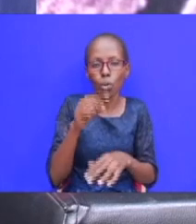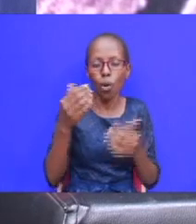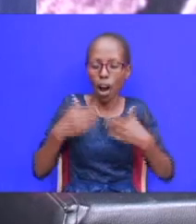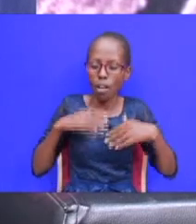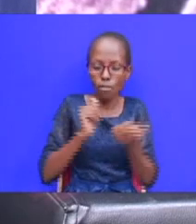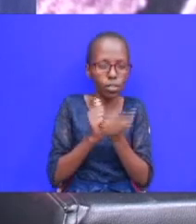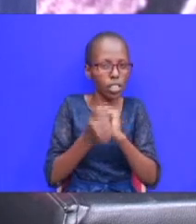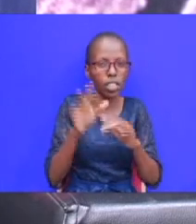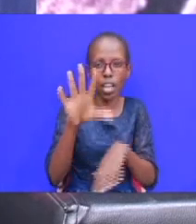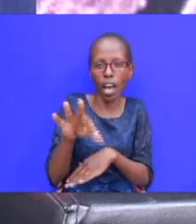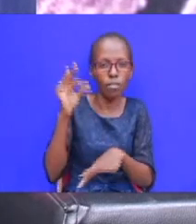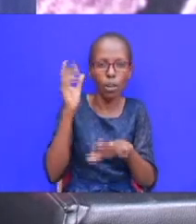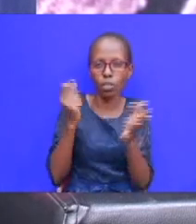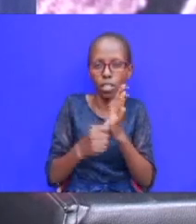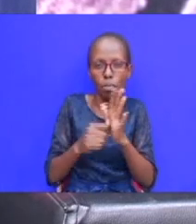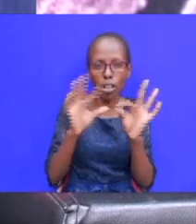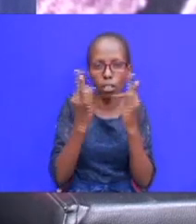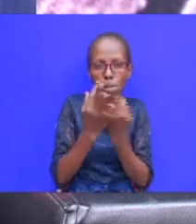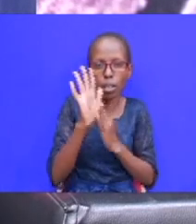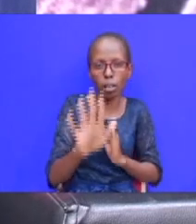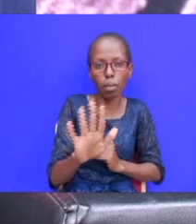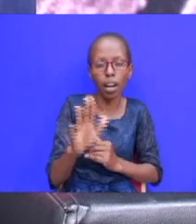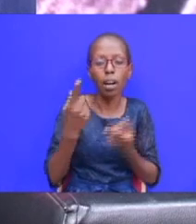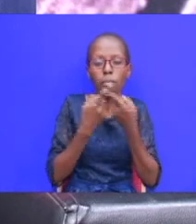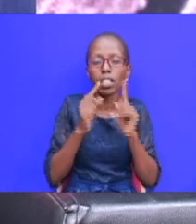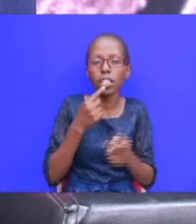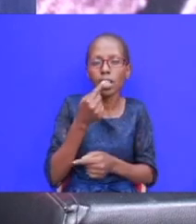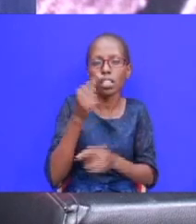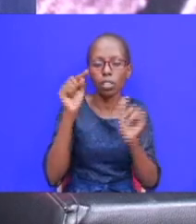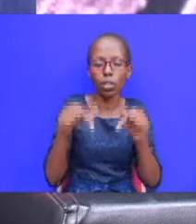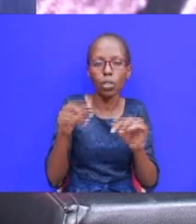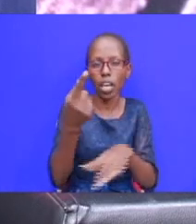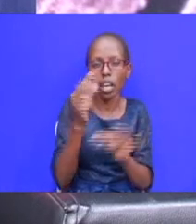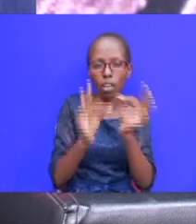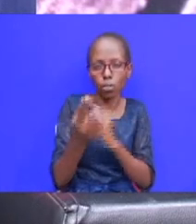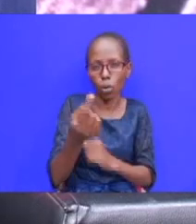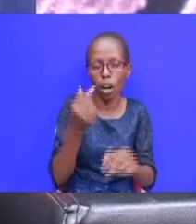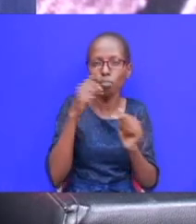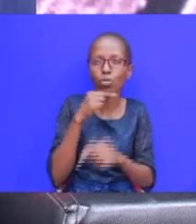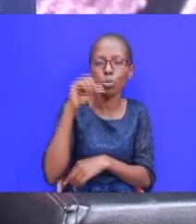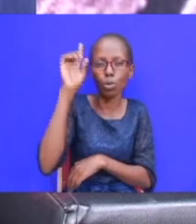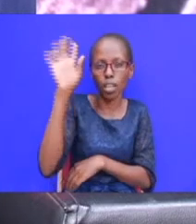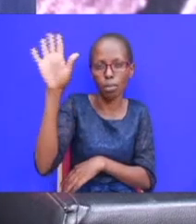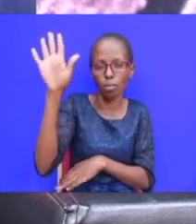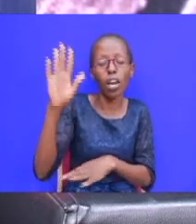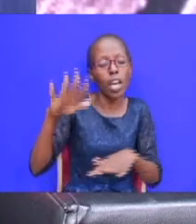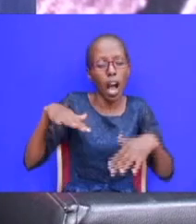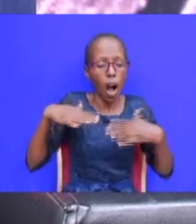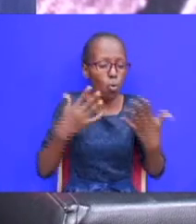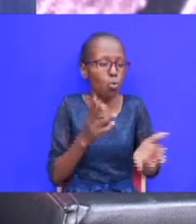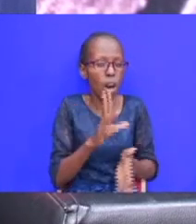changed and found trouble in your family but he has said today that if you come to him just as you are